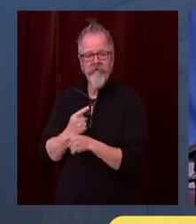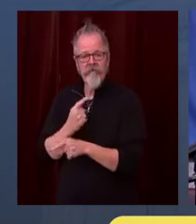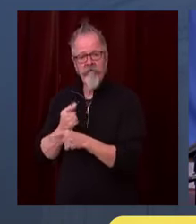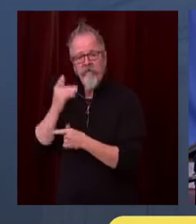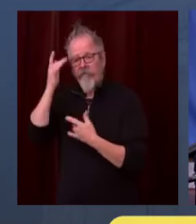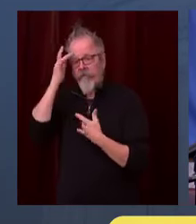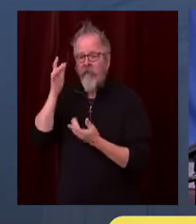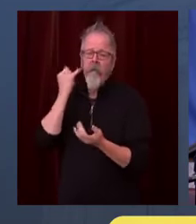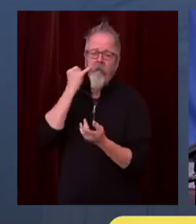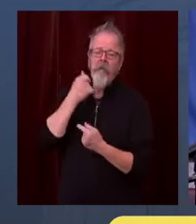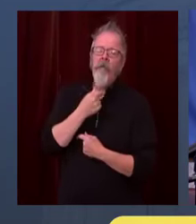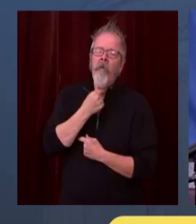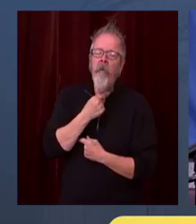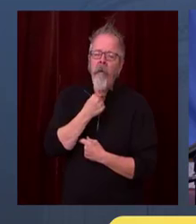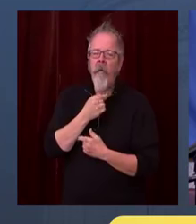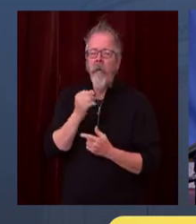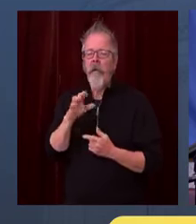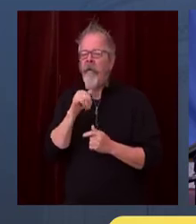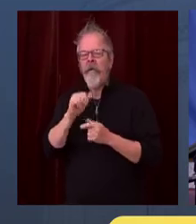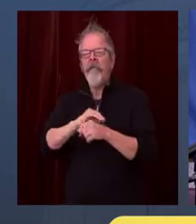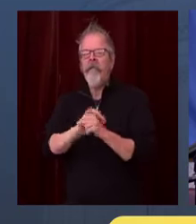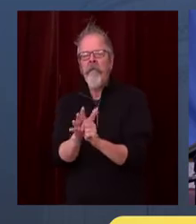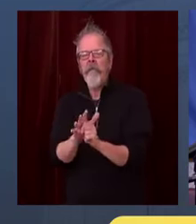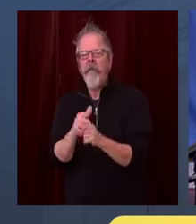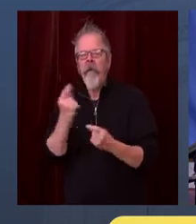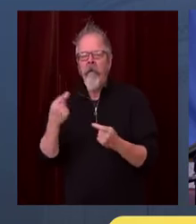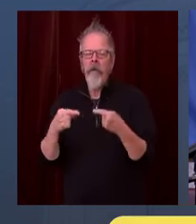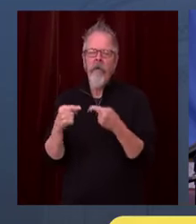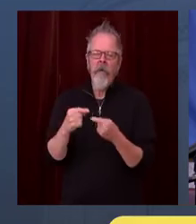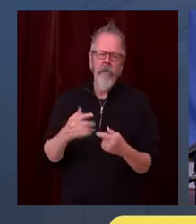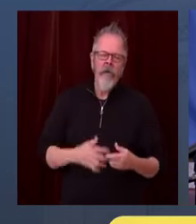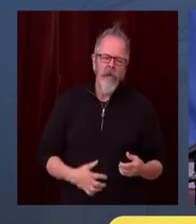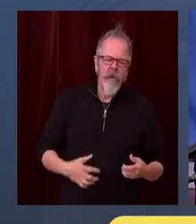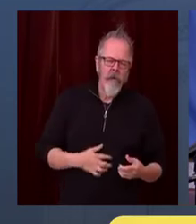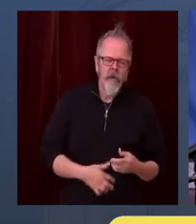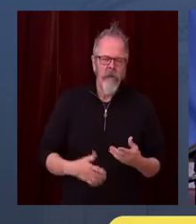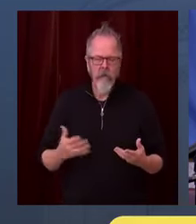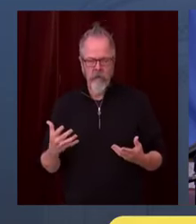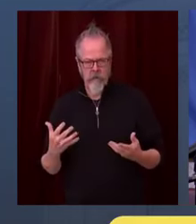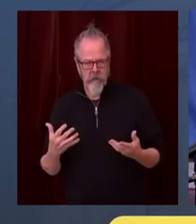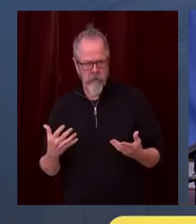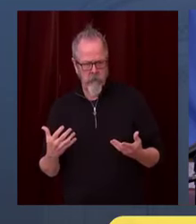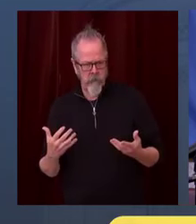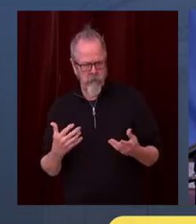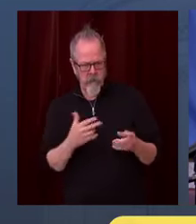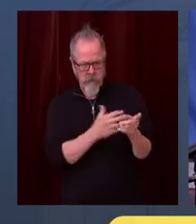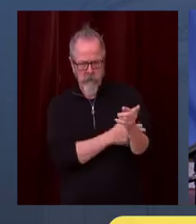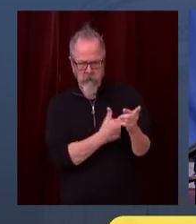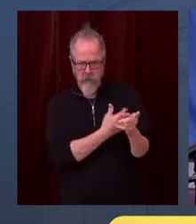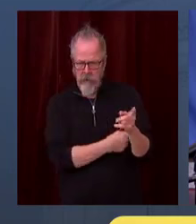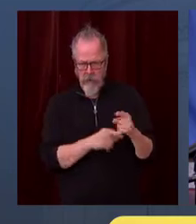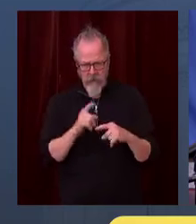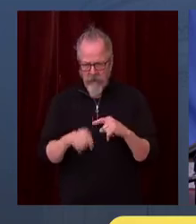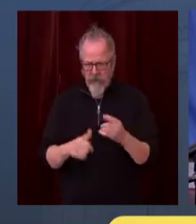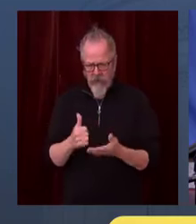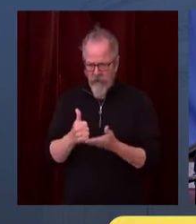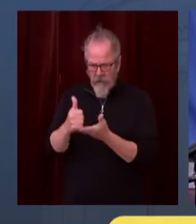So those today, if you were sure you're never going to get COVID, but you might be concerned needing